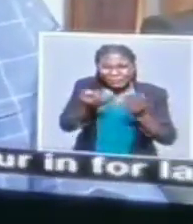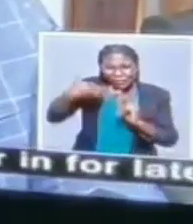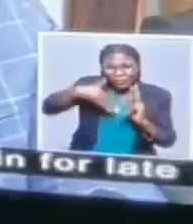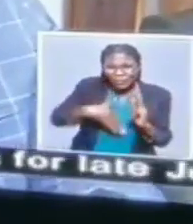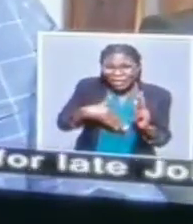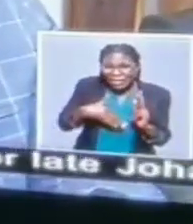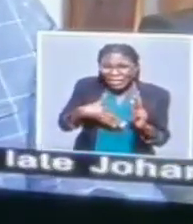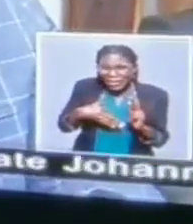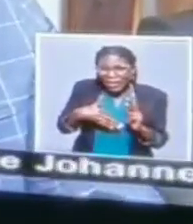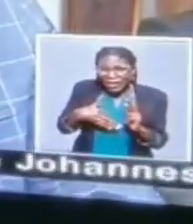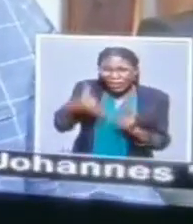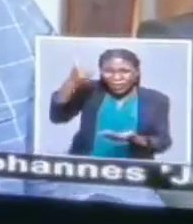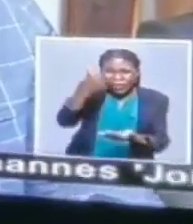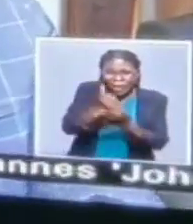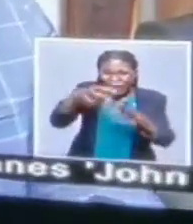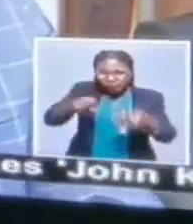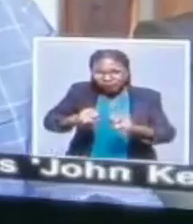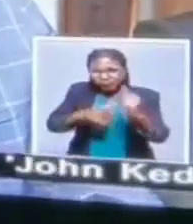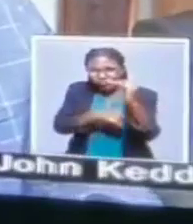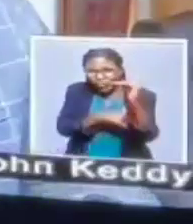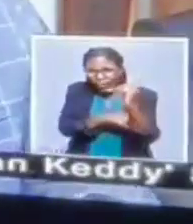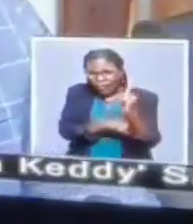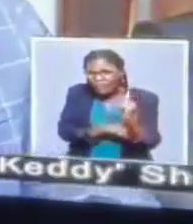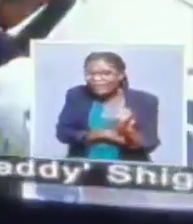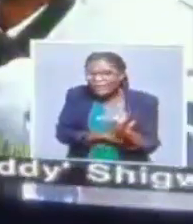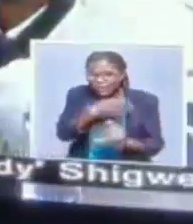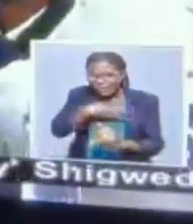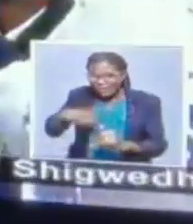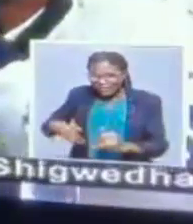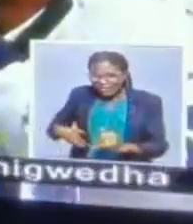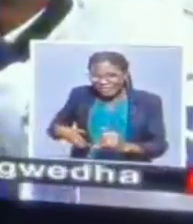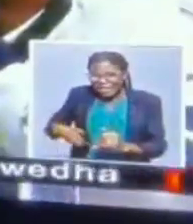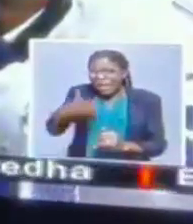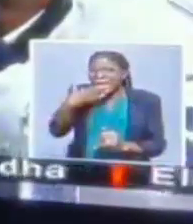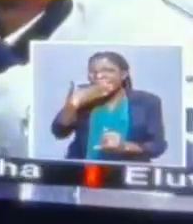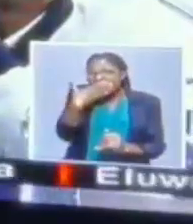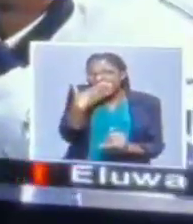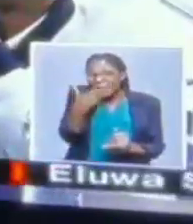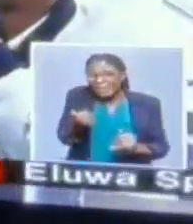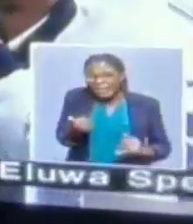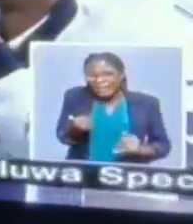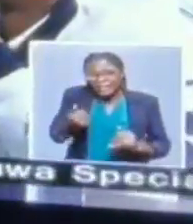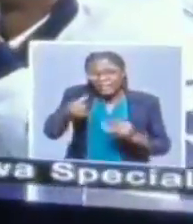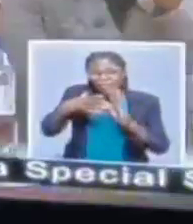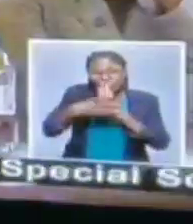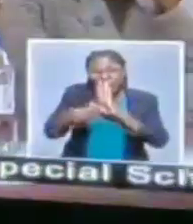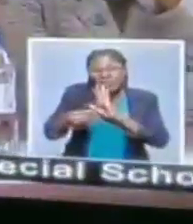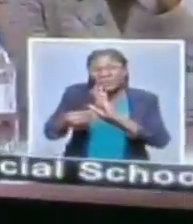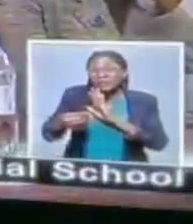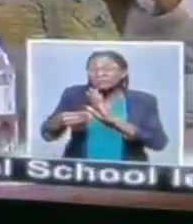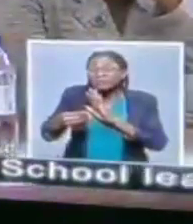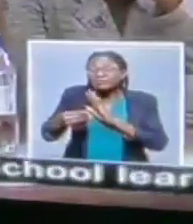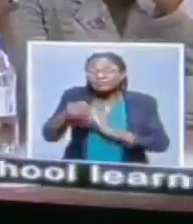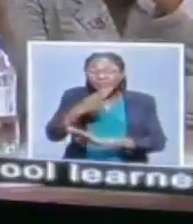office, in the life of the Zambian president, his excellent